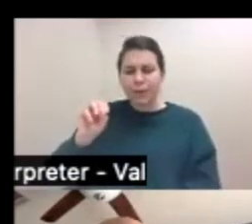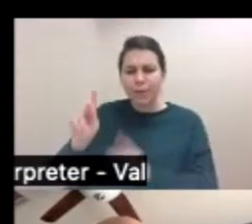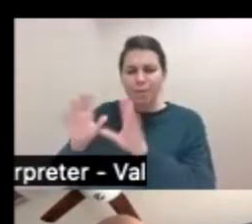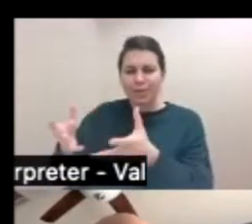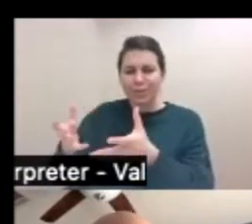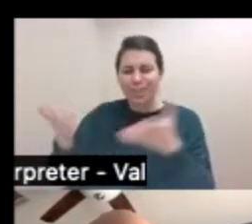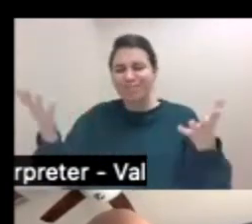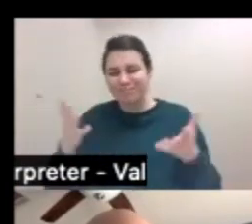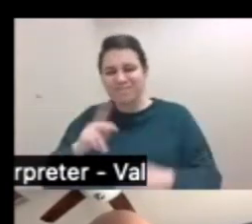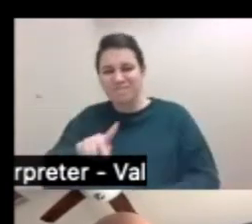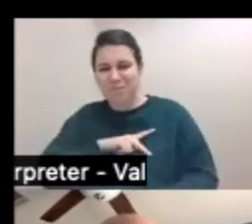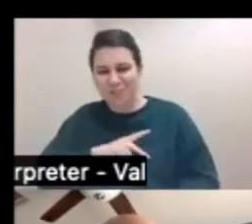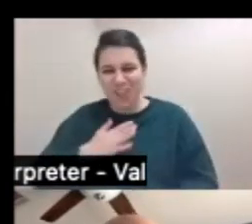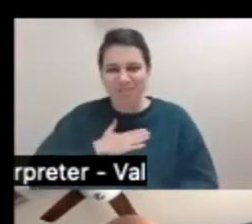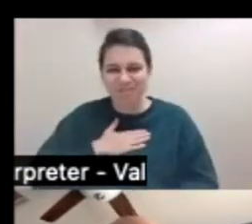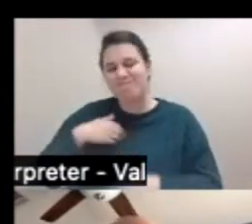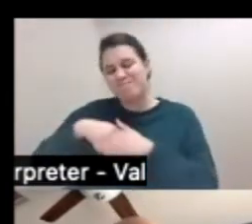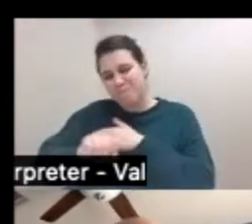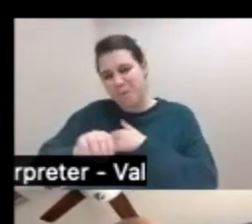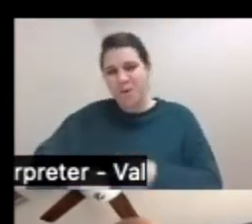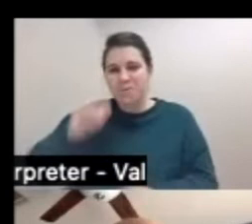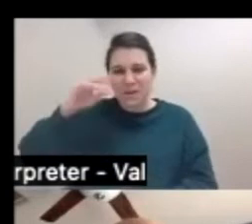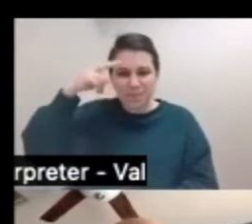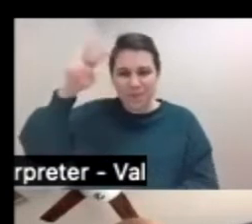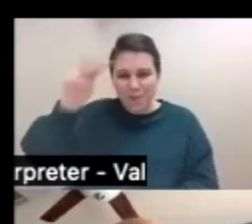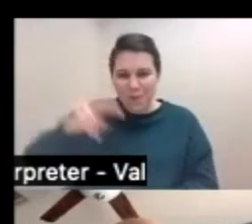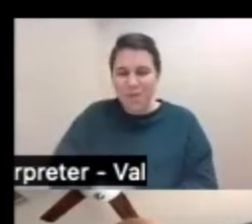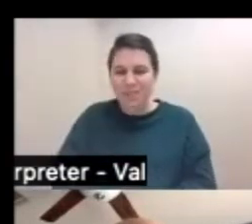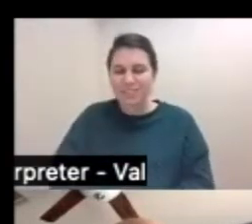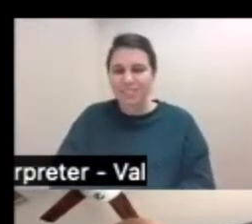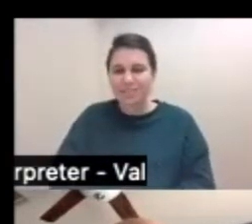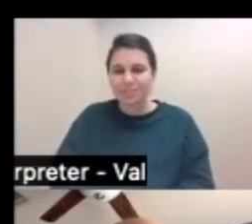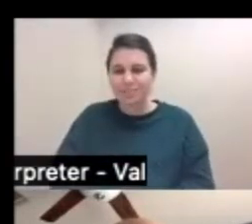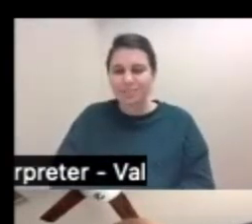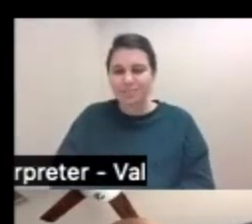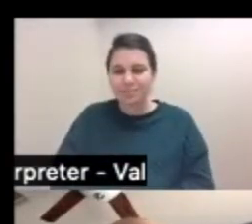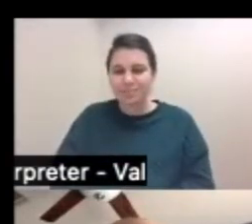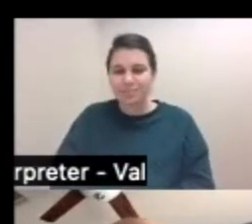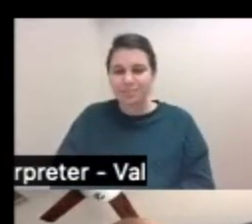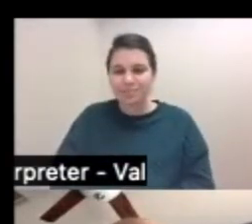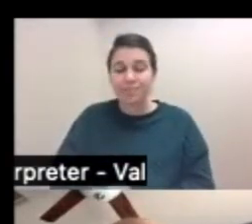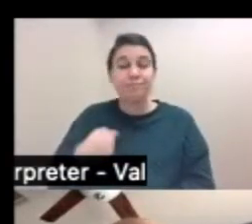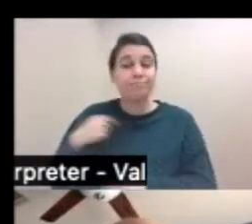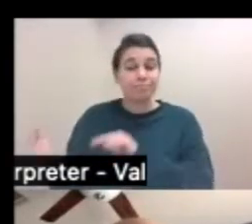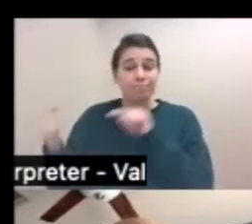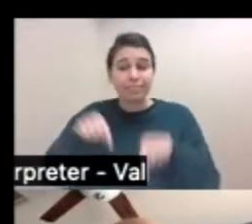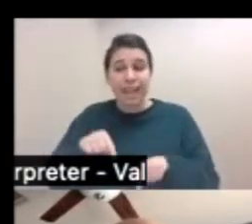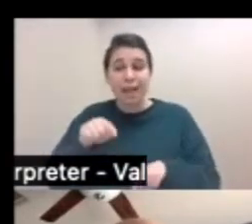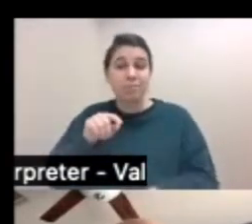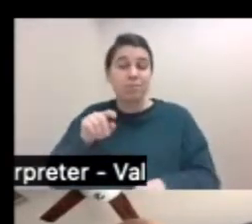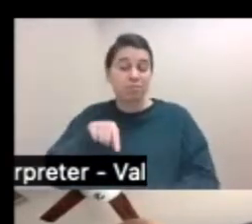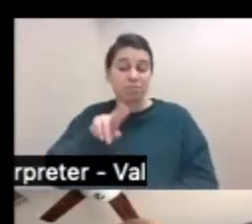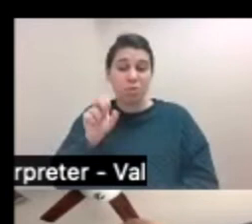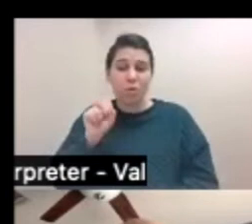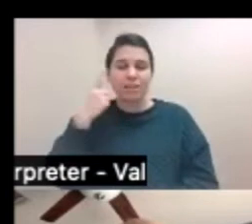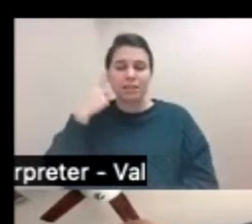Latino, born and raised in Mexico. I came to pursue my education here in the United States where I met